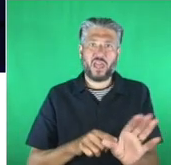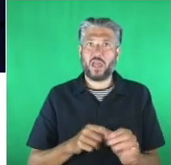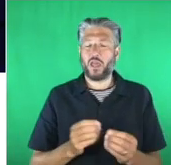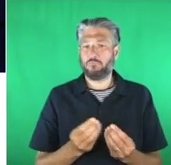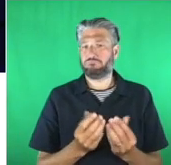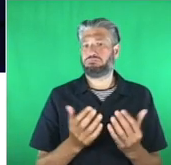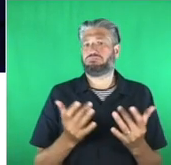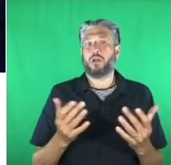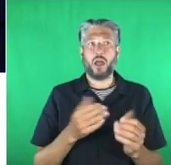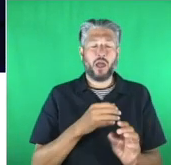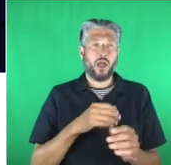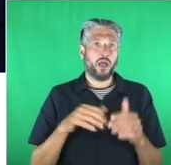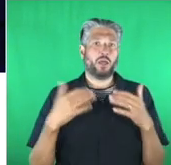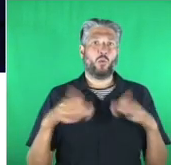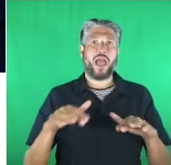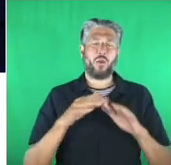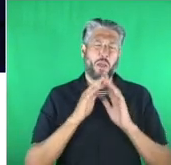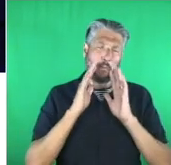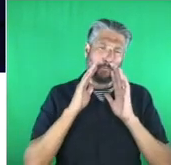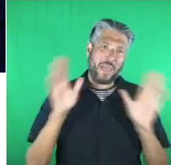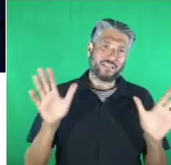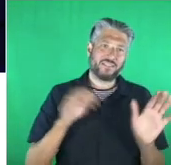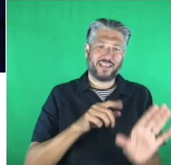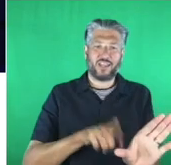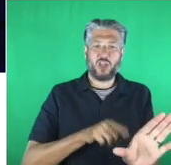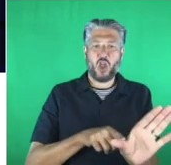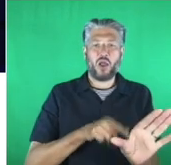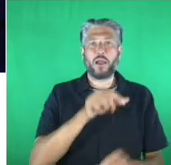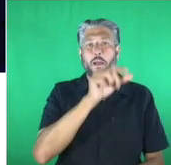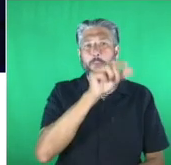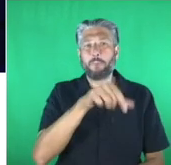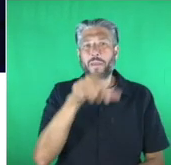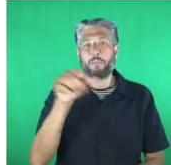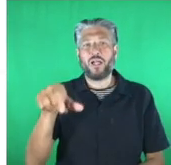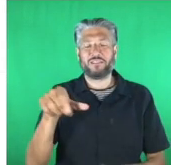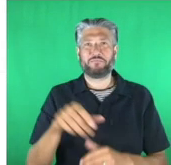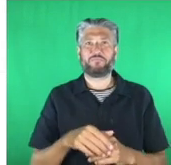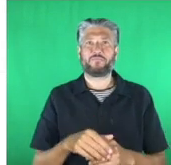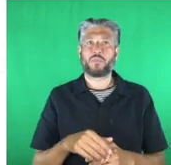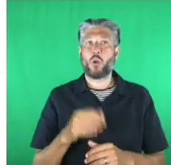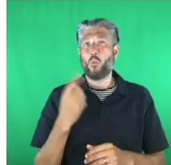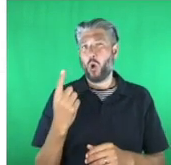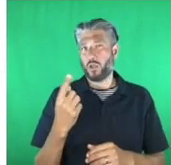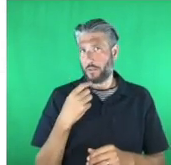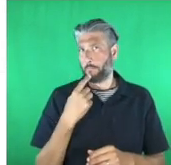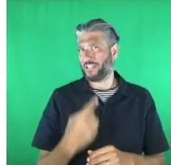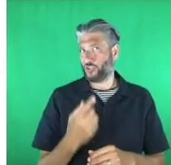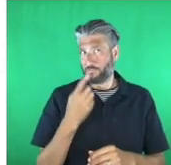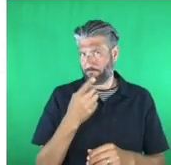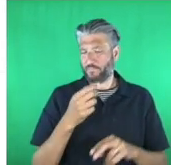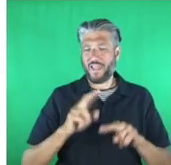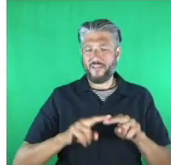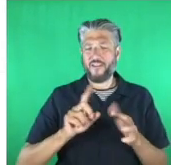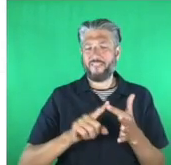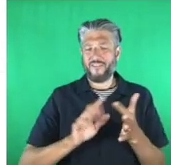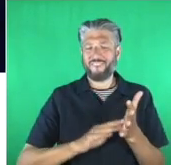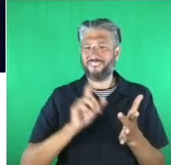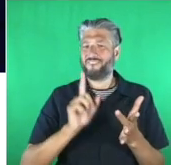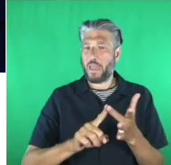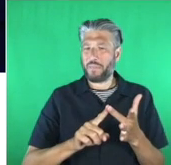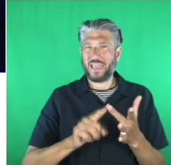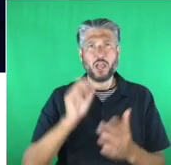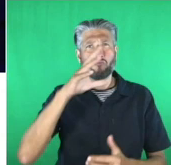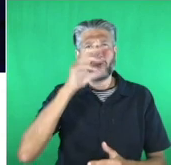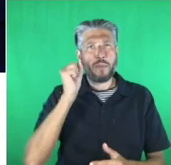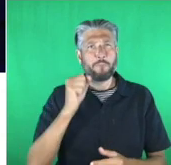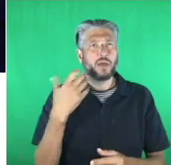celebrate and uh i'm going to mention a couple femi awaladi coombs i don't even remember him he did the tourettes friendly raspberry jam